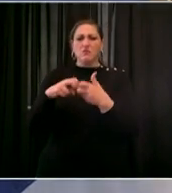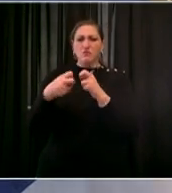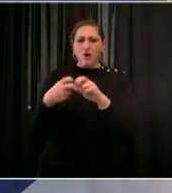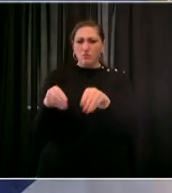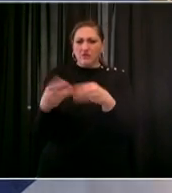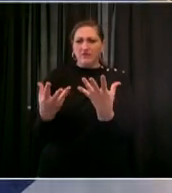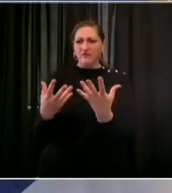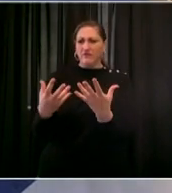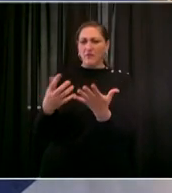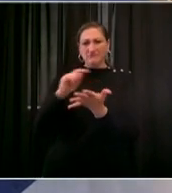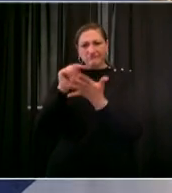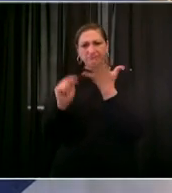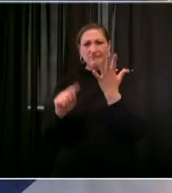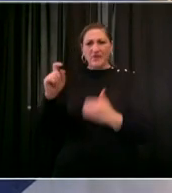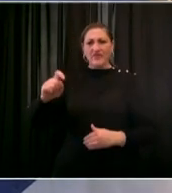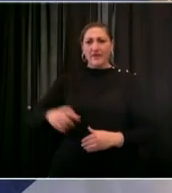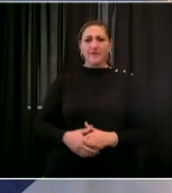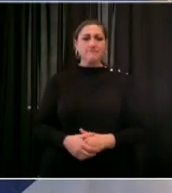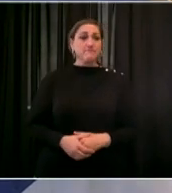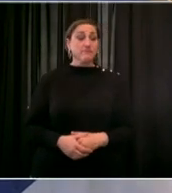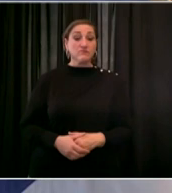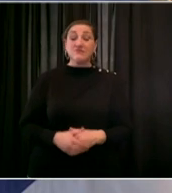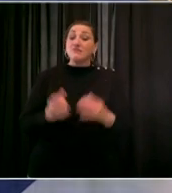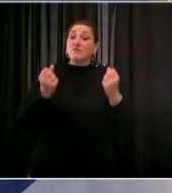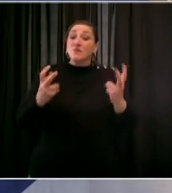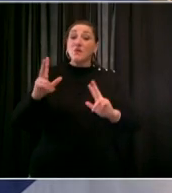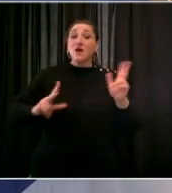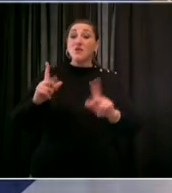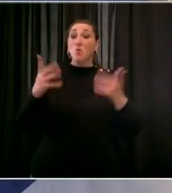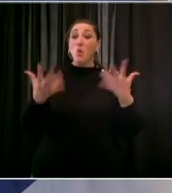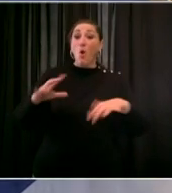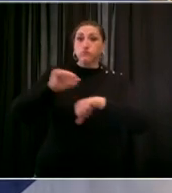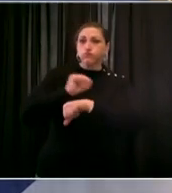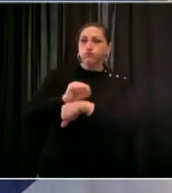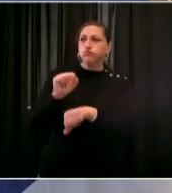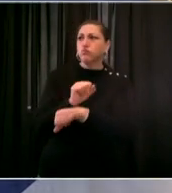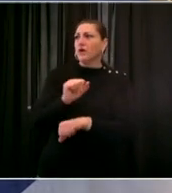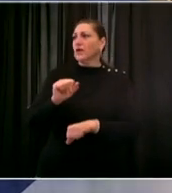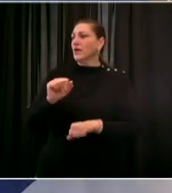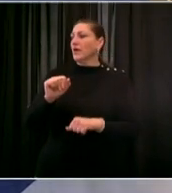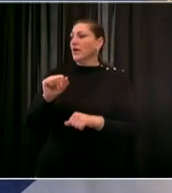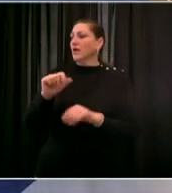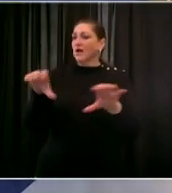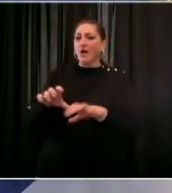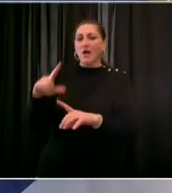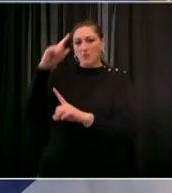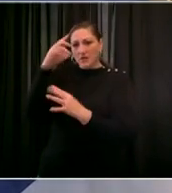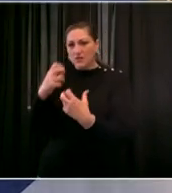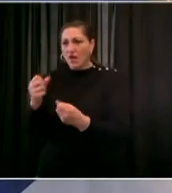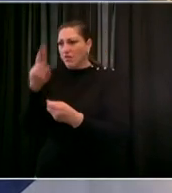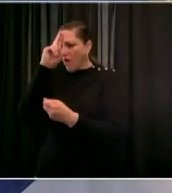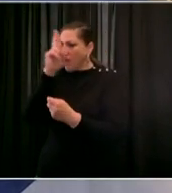that so many dedicated people are already engaged in i thought about this subject on the first day